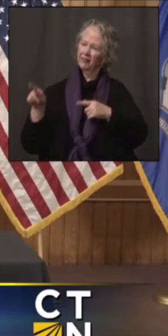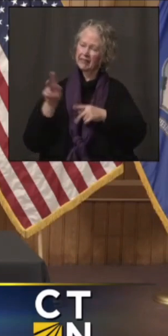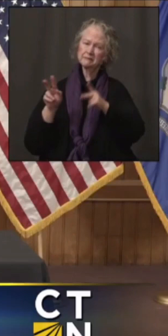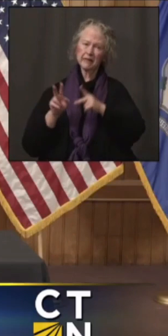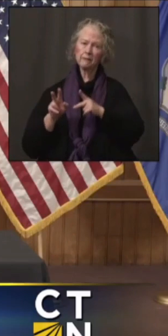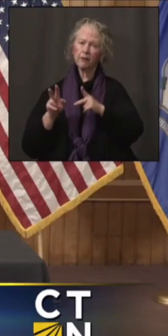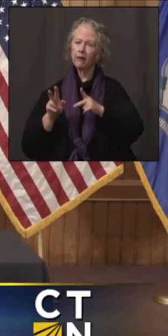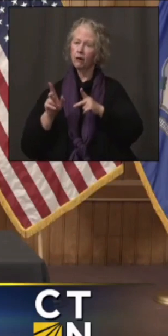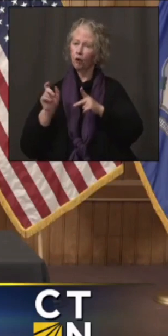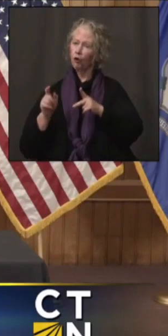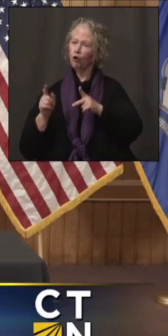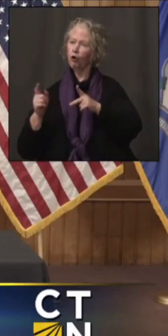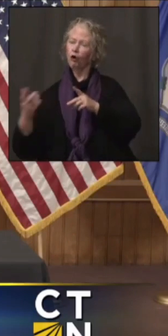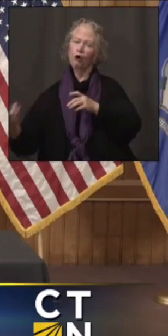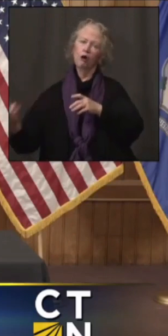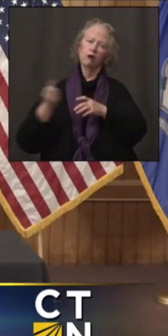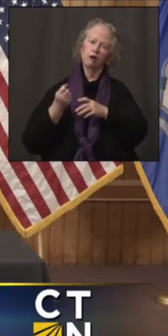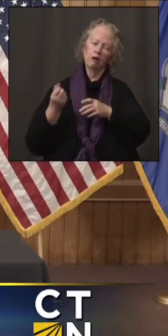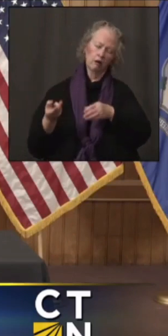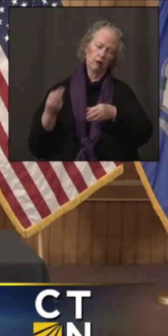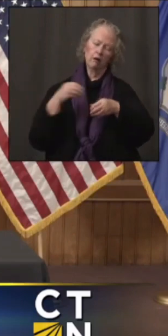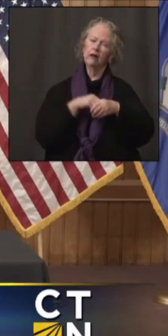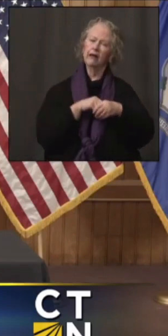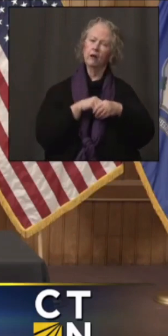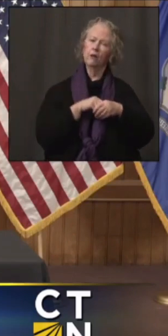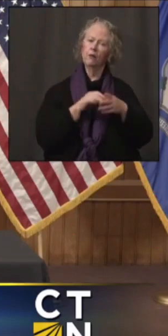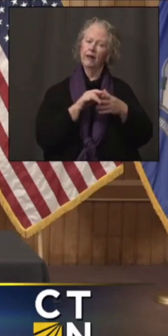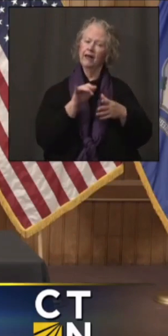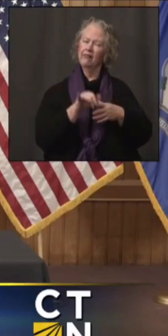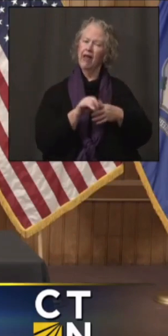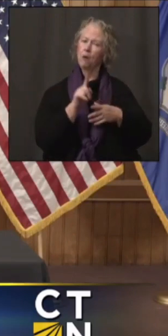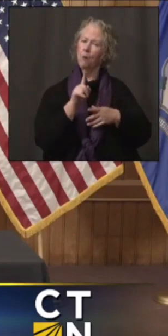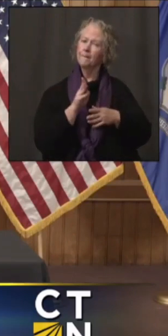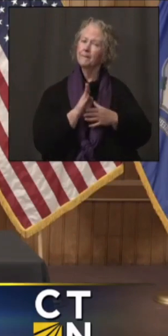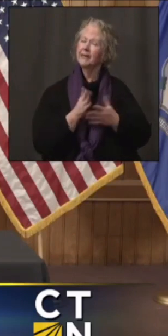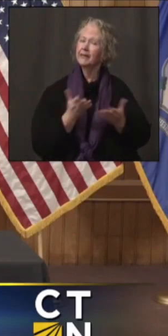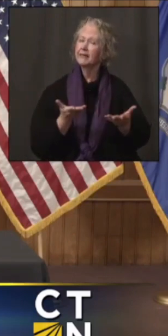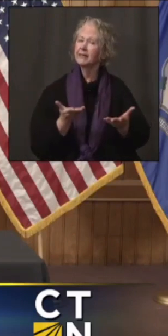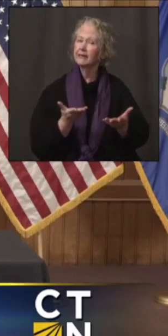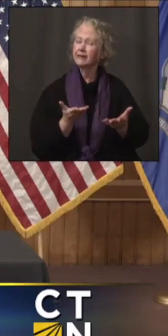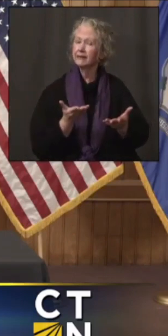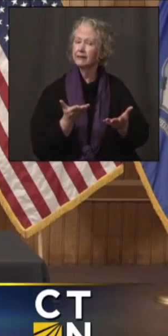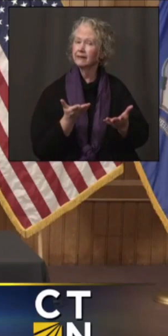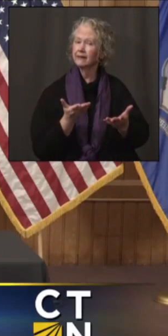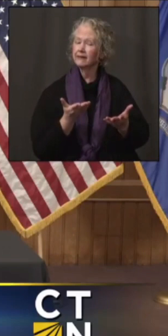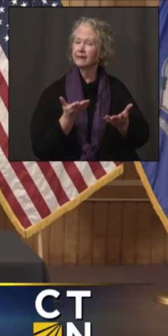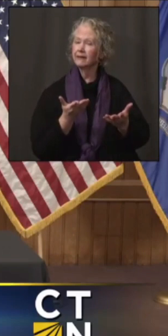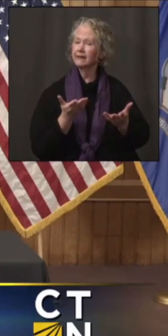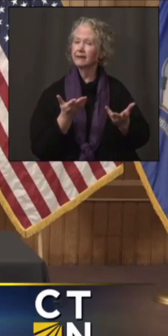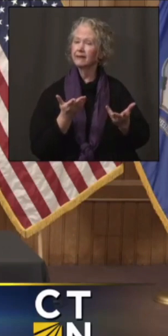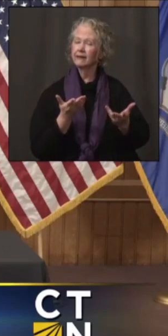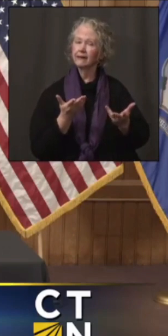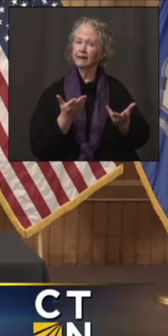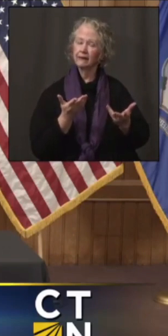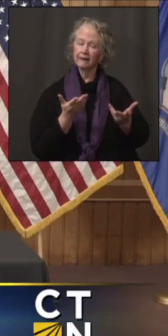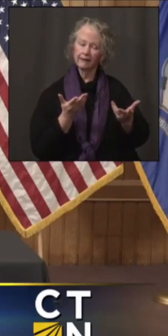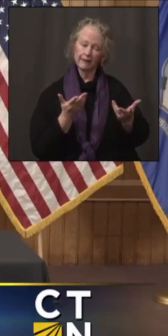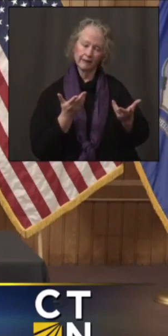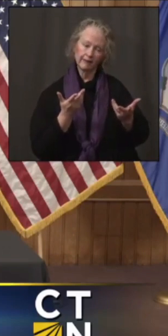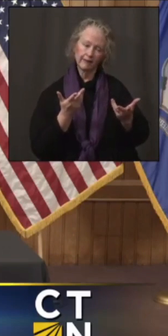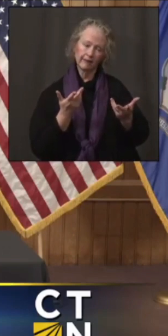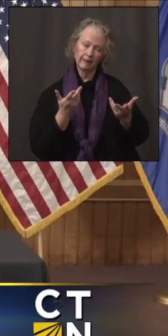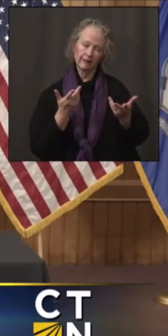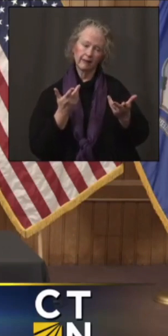included practically in, um, 1B without delaying, overly delaying the, uh, the